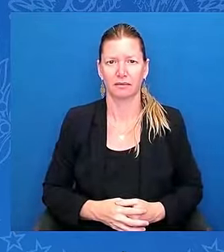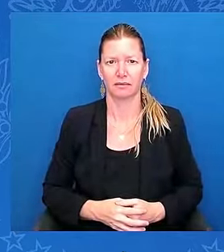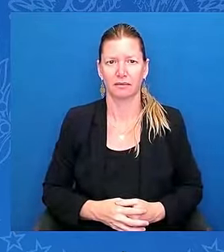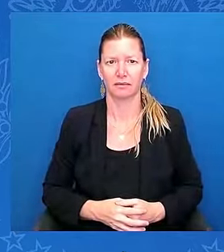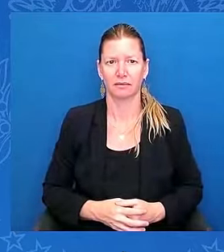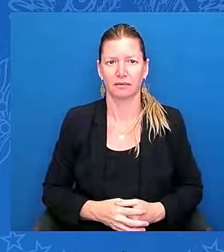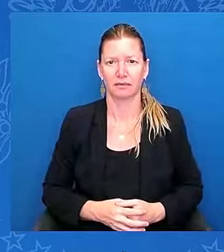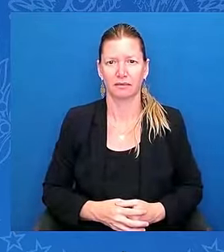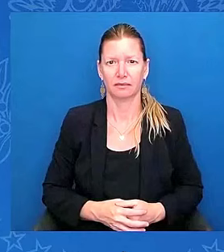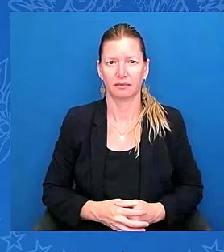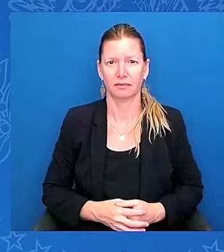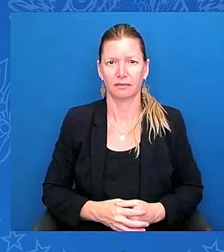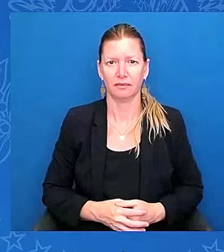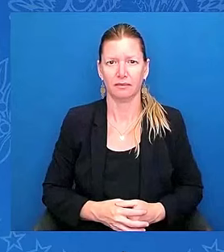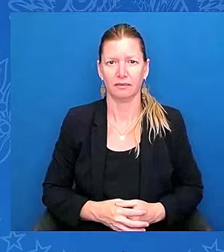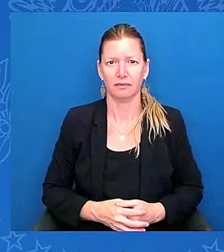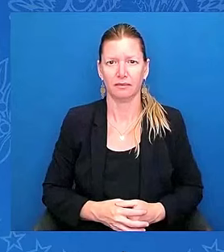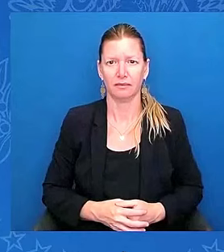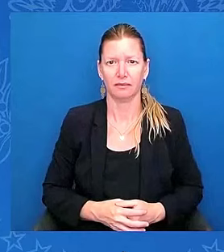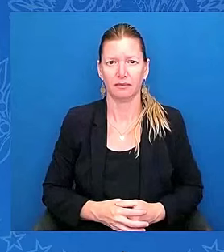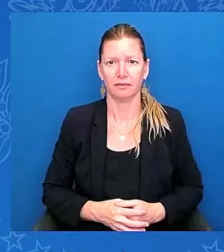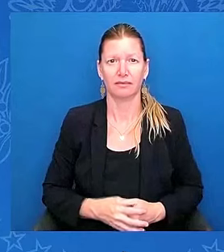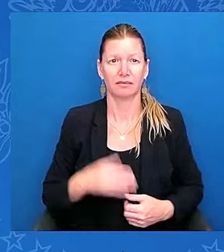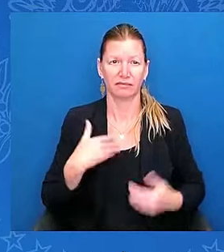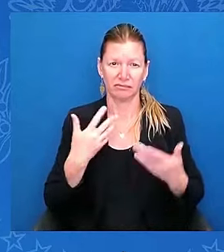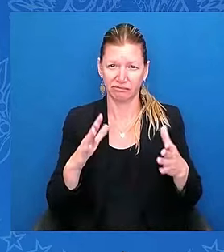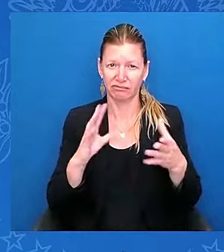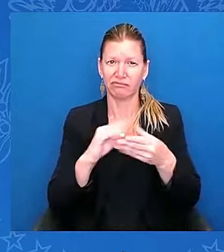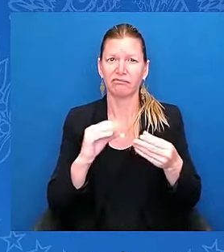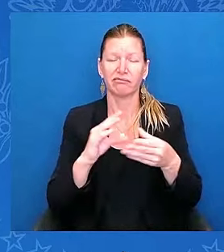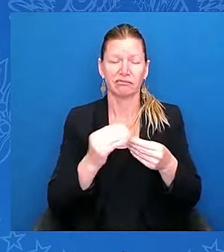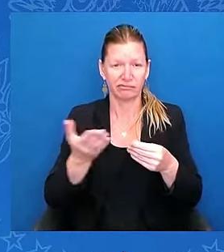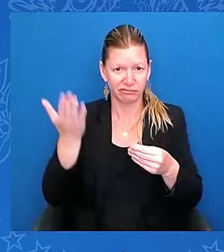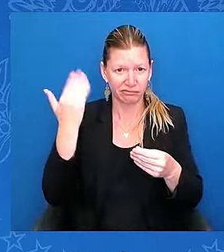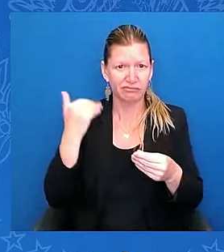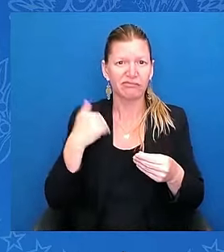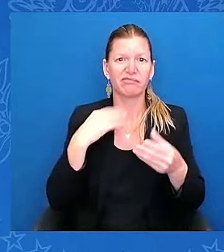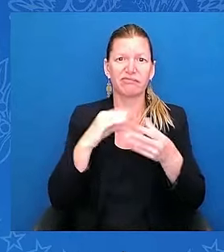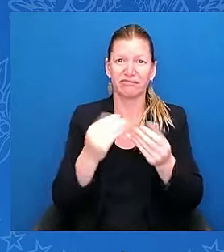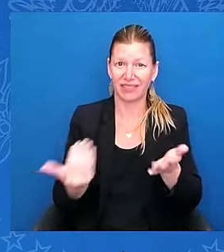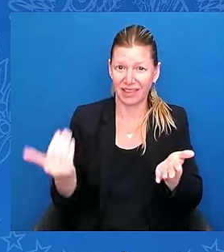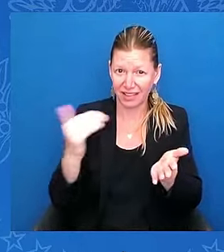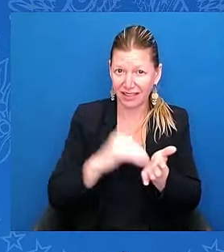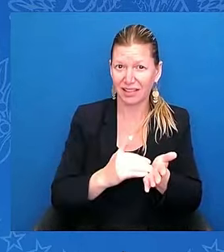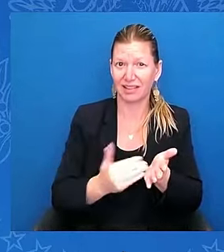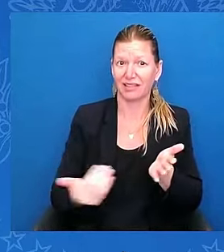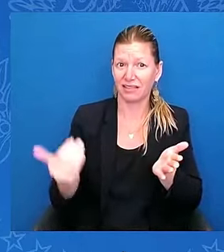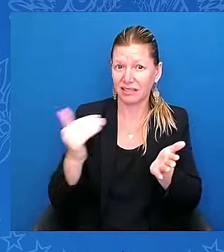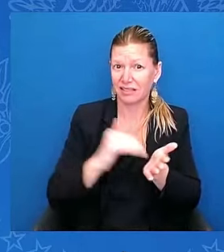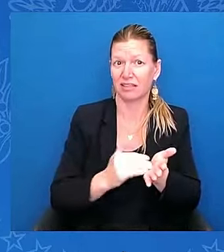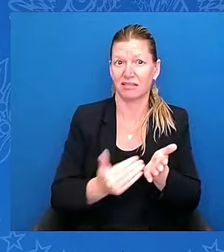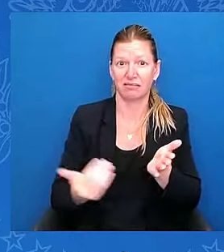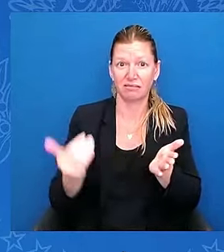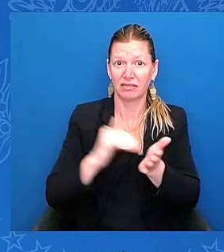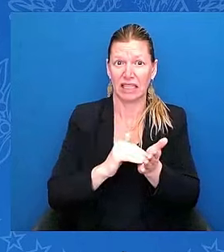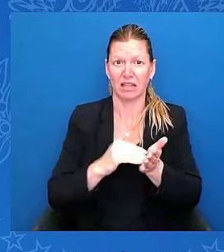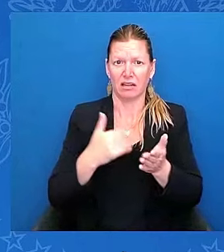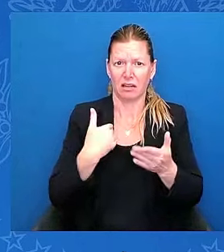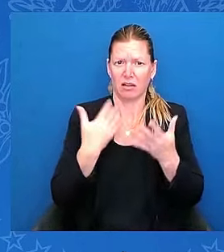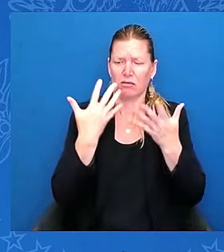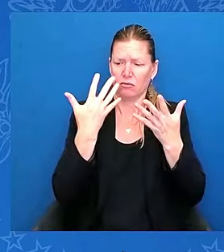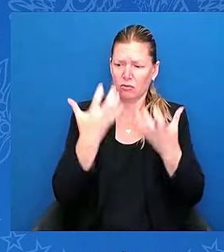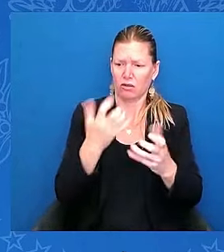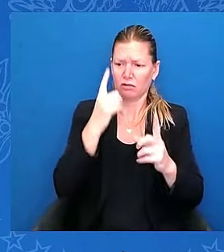I said it before, and I'll say it again today. I will work with anyone to solve these problems. That's my responsibility as President.